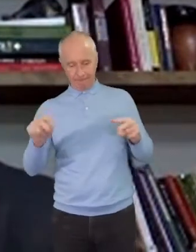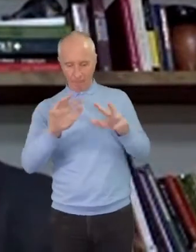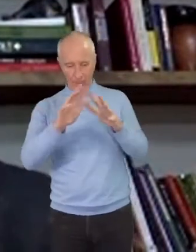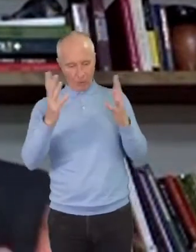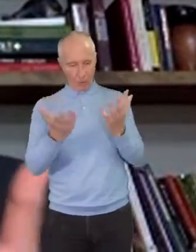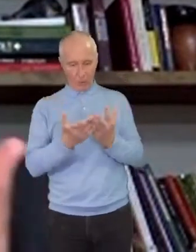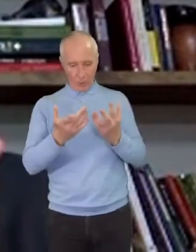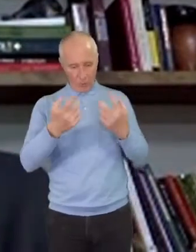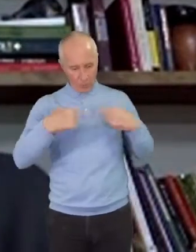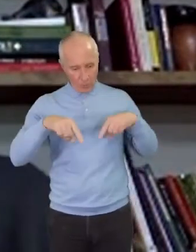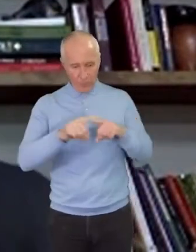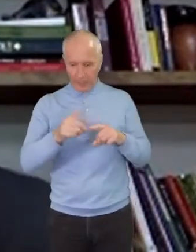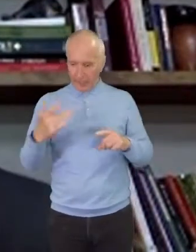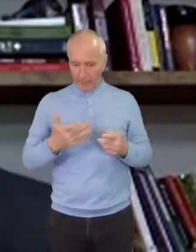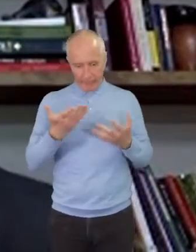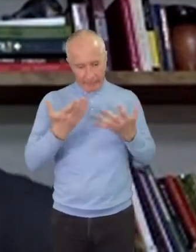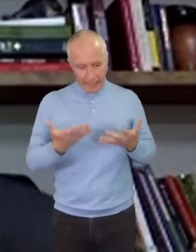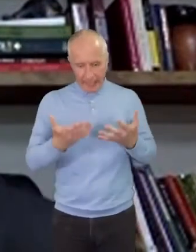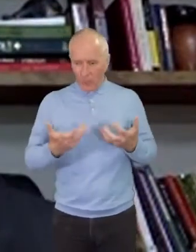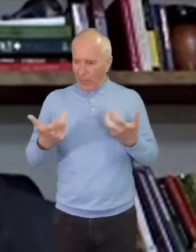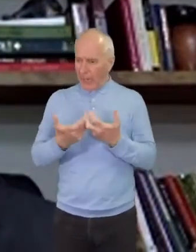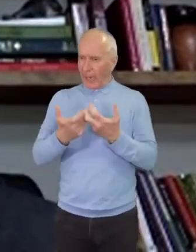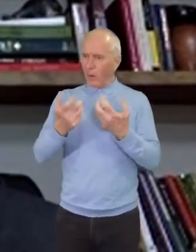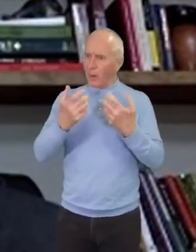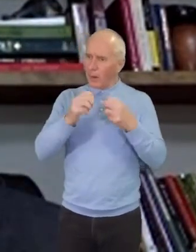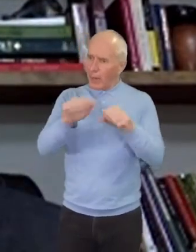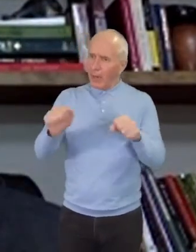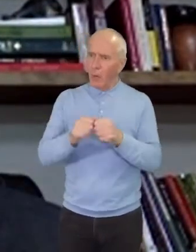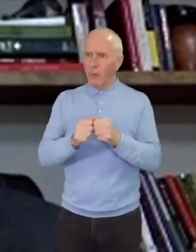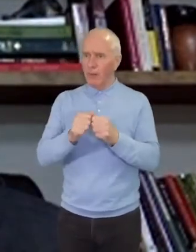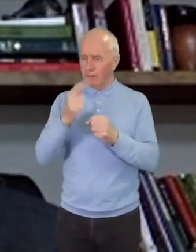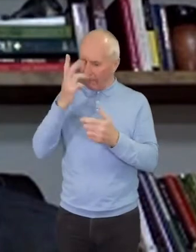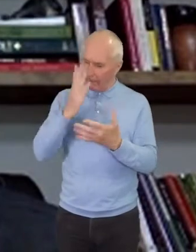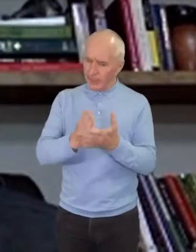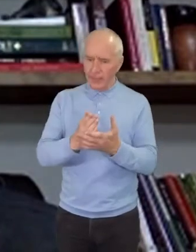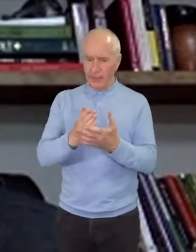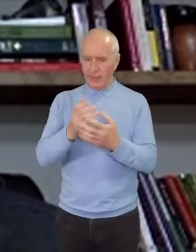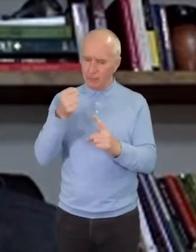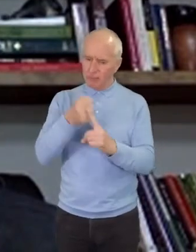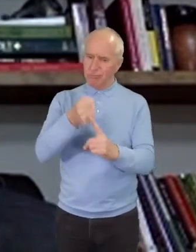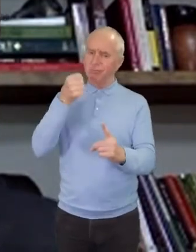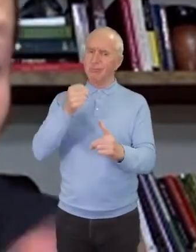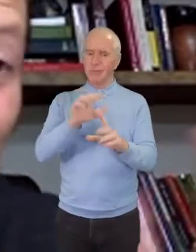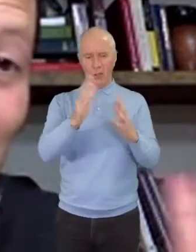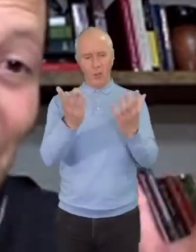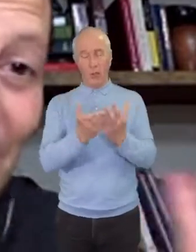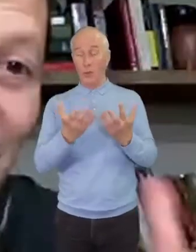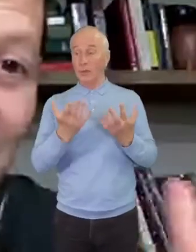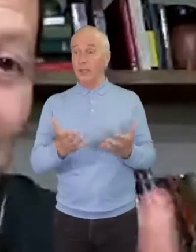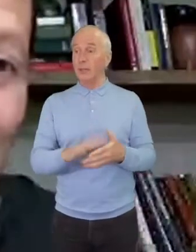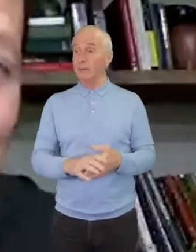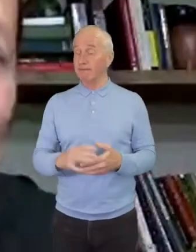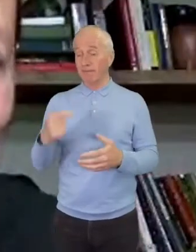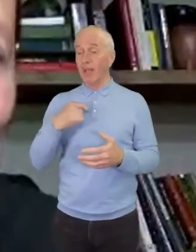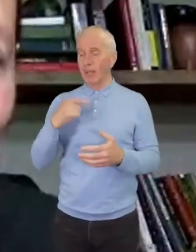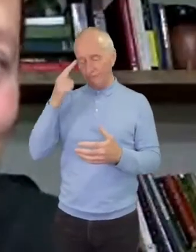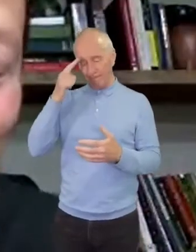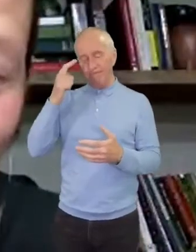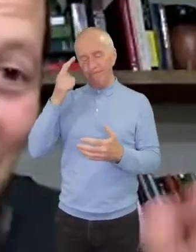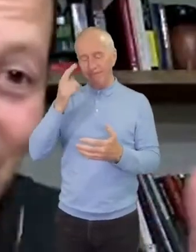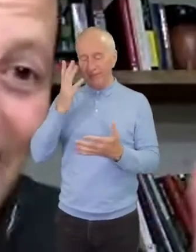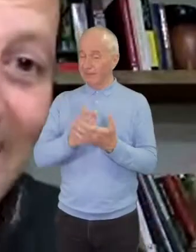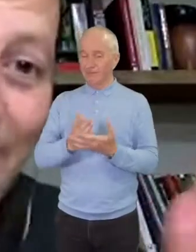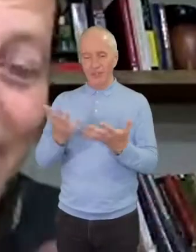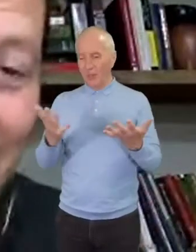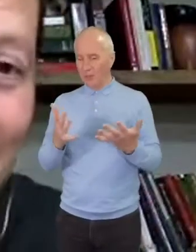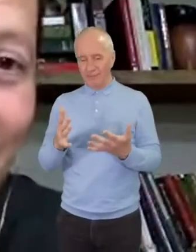now and saying, how does our faith impact the world that we're living in? And I'm convinced that this isn't an either or,